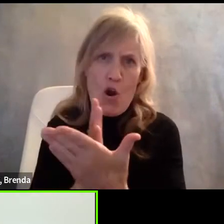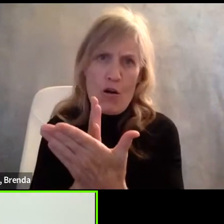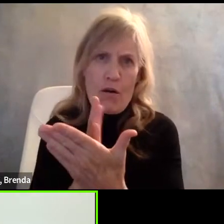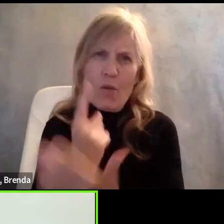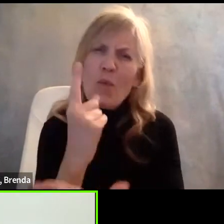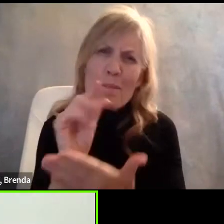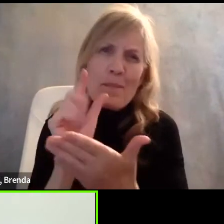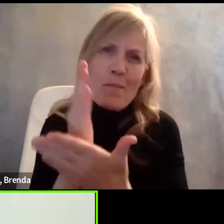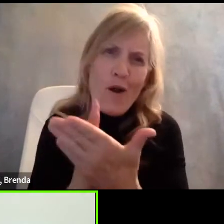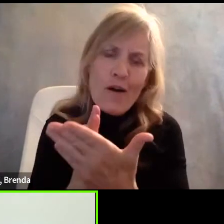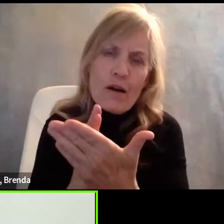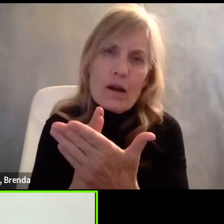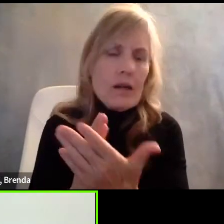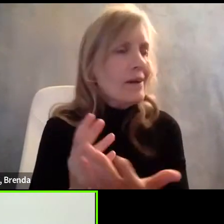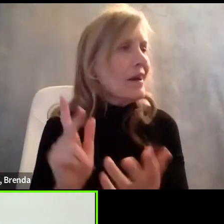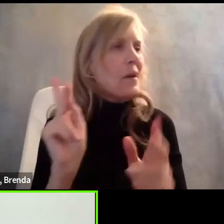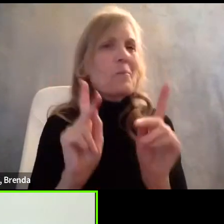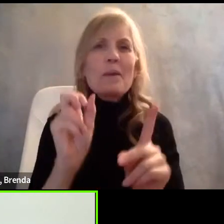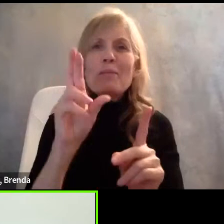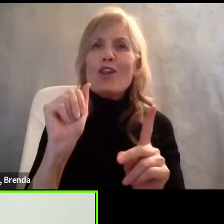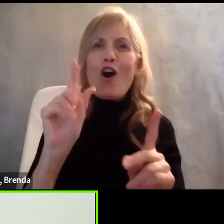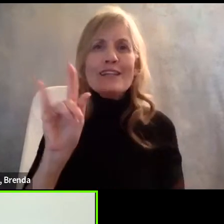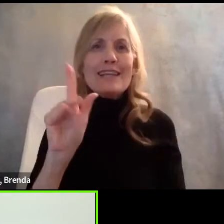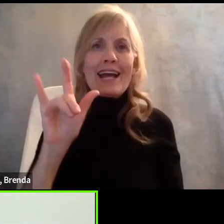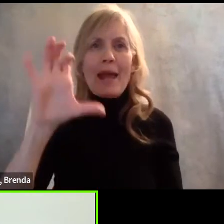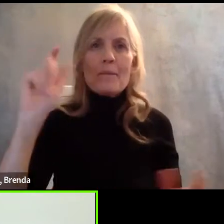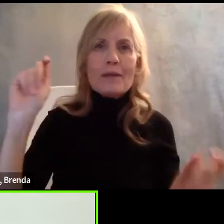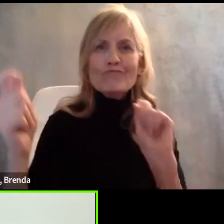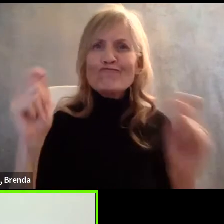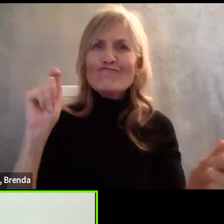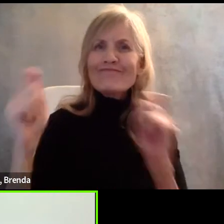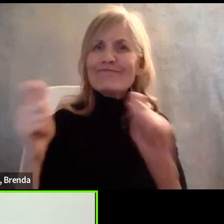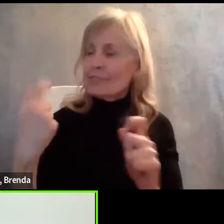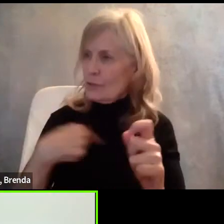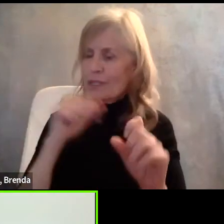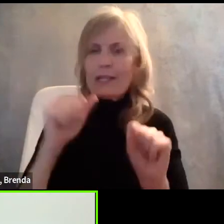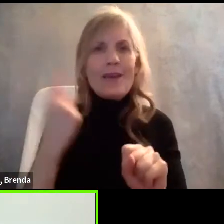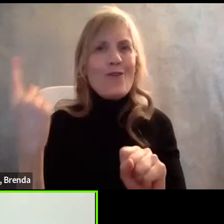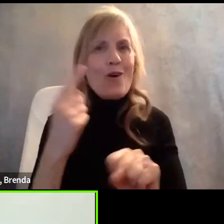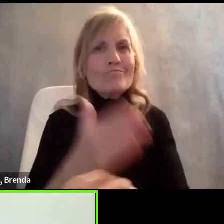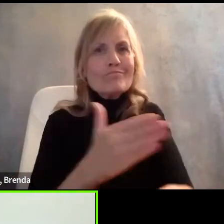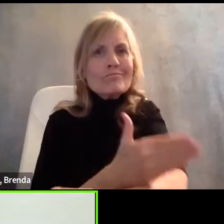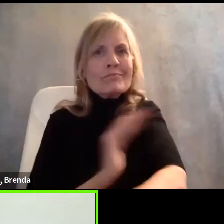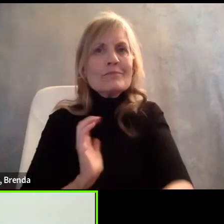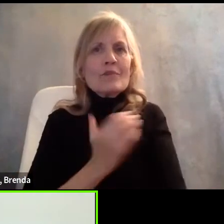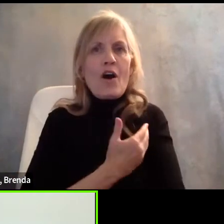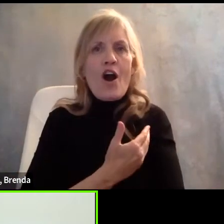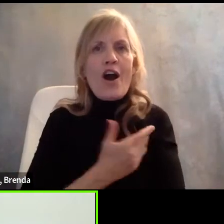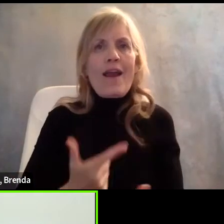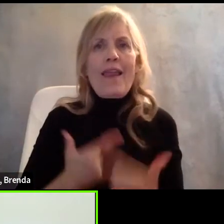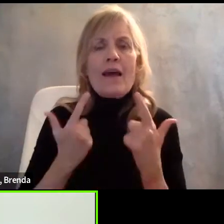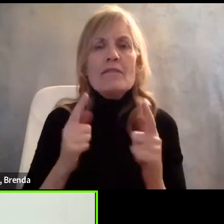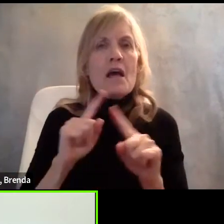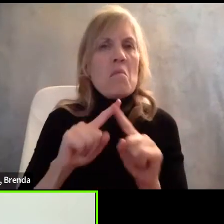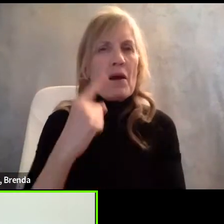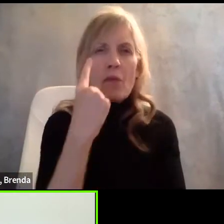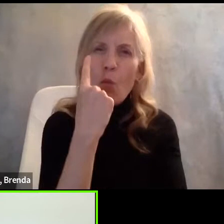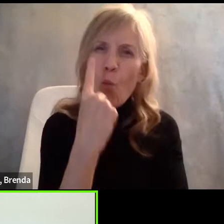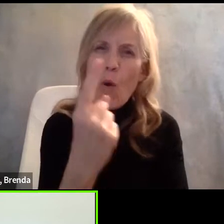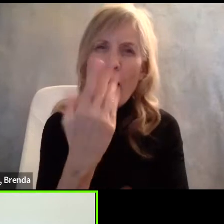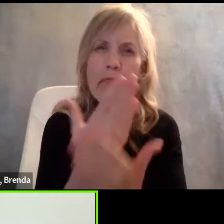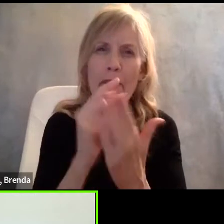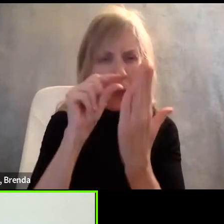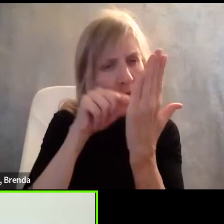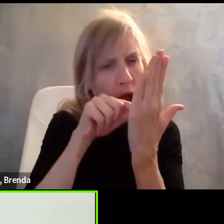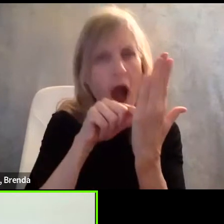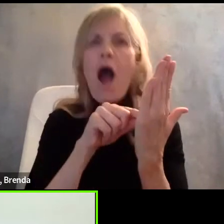we are dynamic. Every day, we have an opportunity to improve our lives. But this one single piece of data is denying people access to